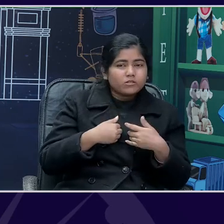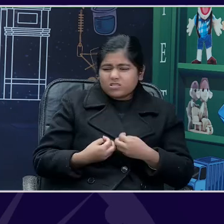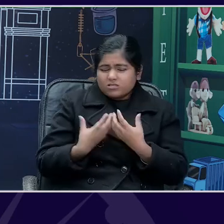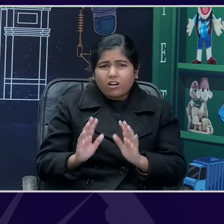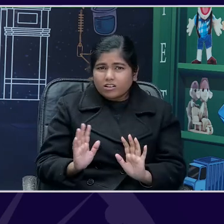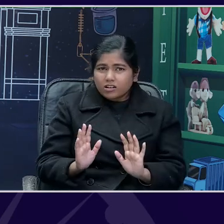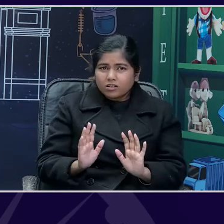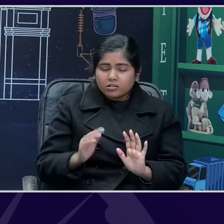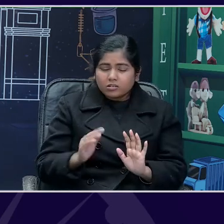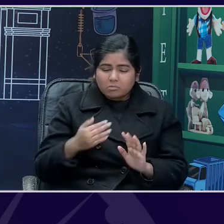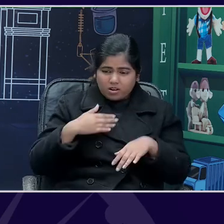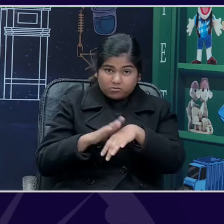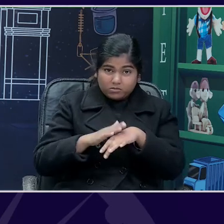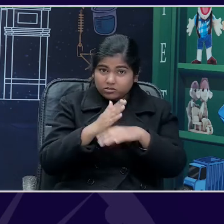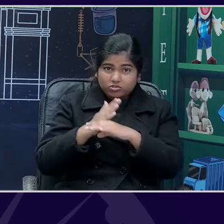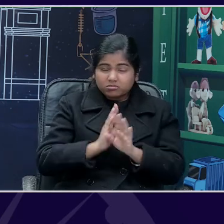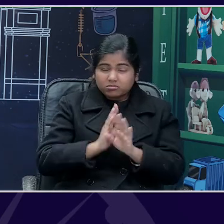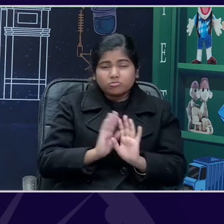doesn't want to share that experience with Millville.